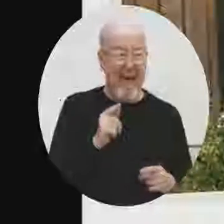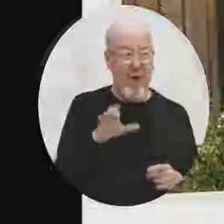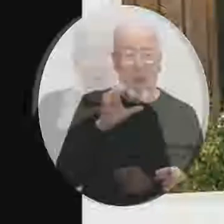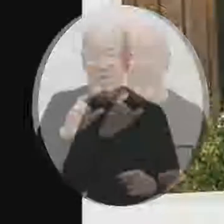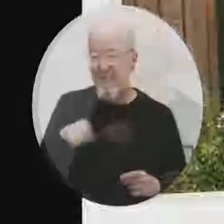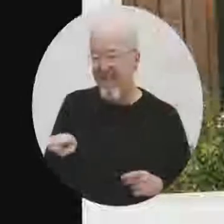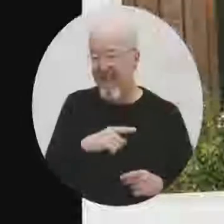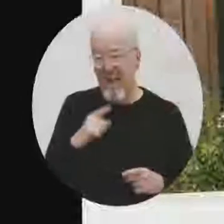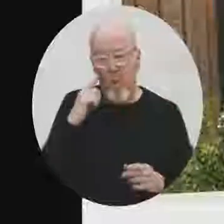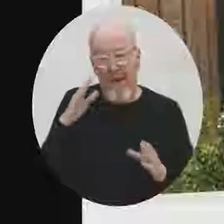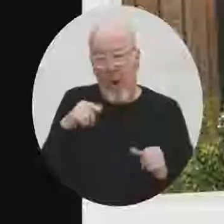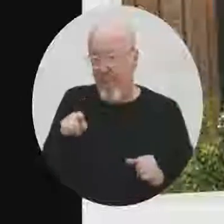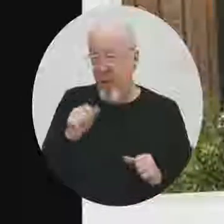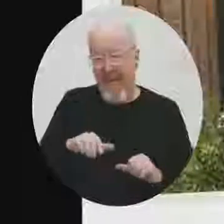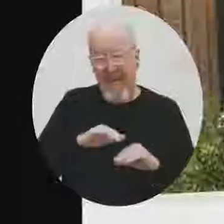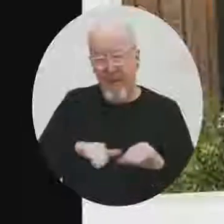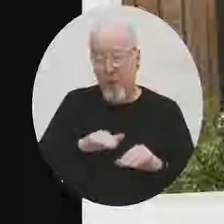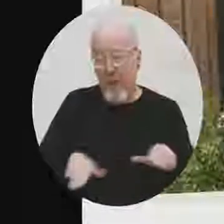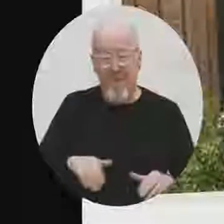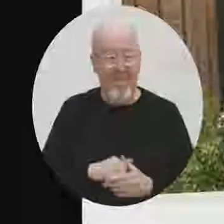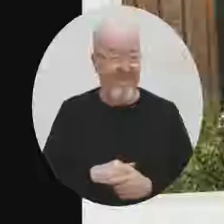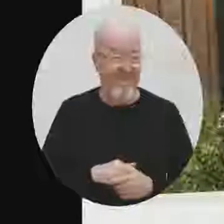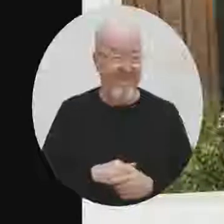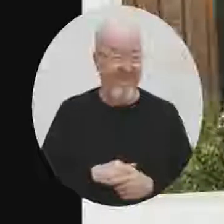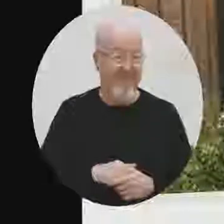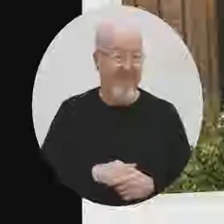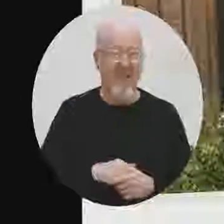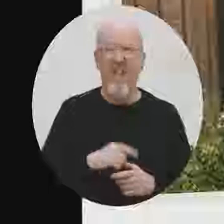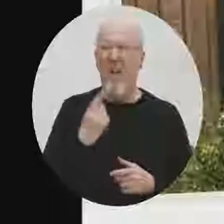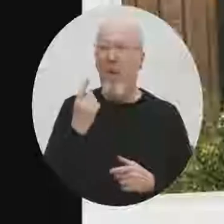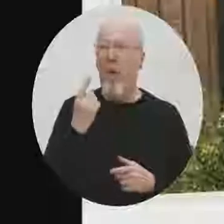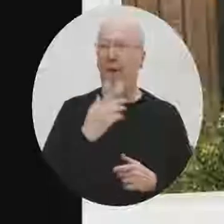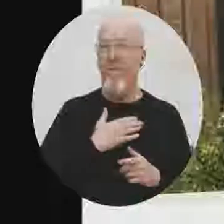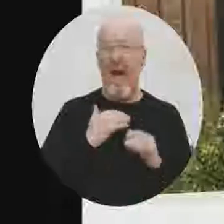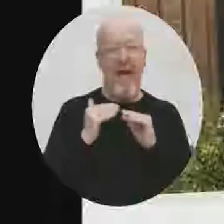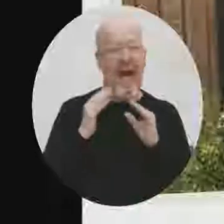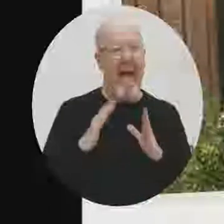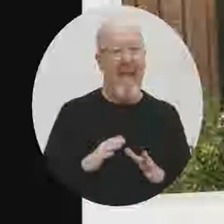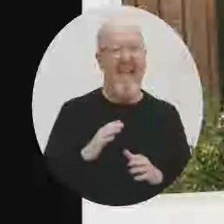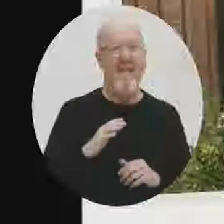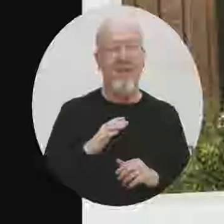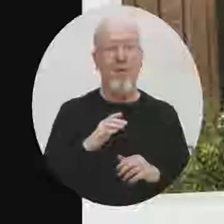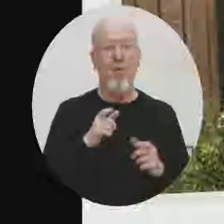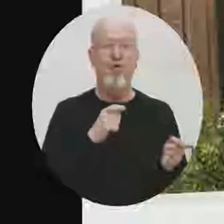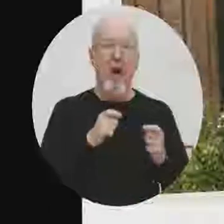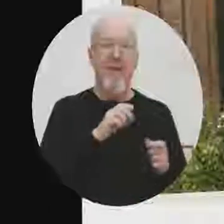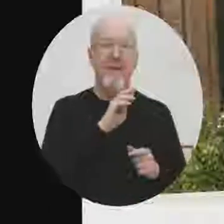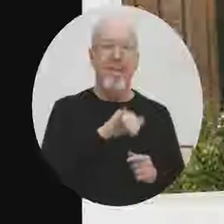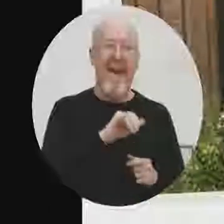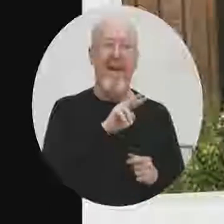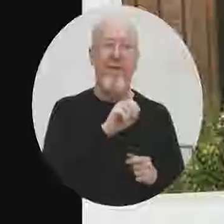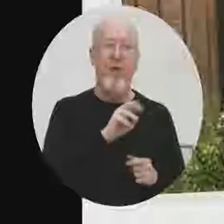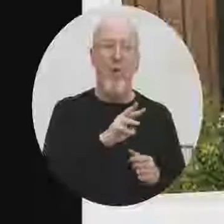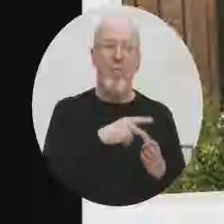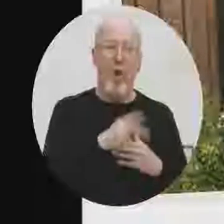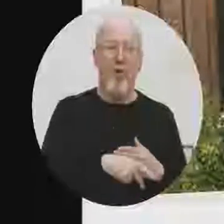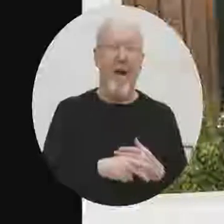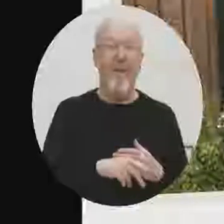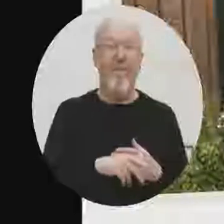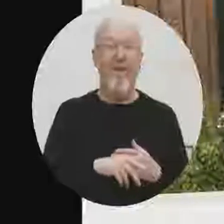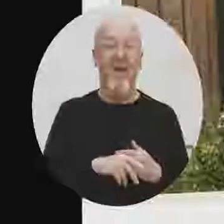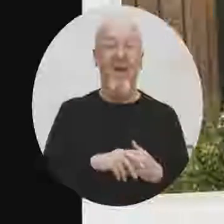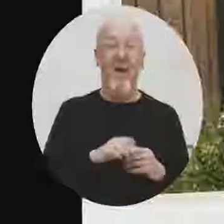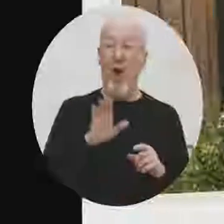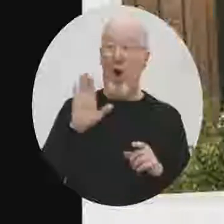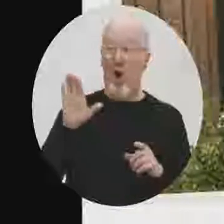can swim. And one of my colleagues isn't here today, Felicia Thibodeau, who runs the Bayview program, but her grandmother actually was